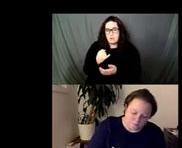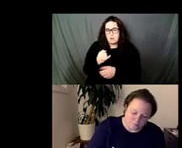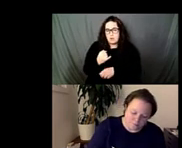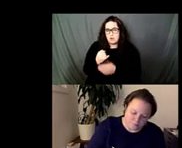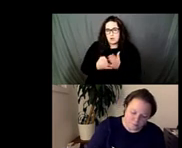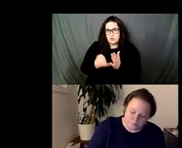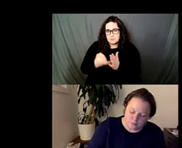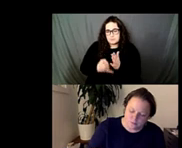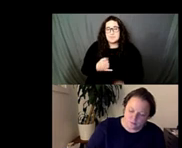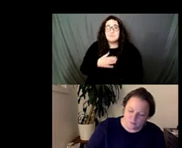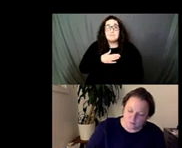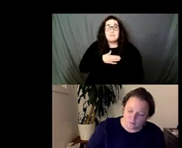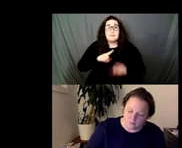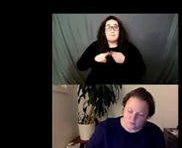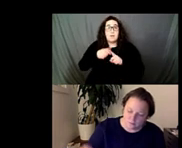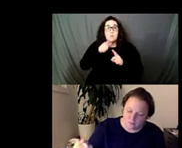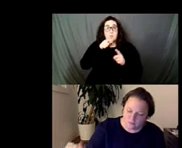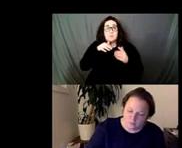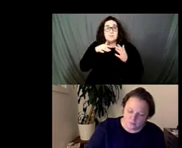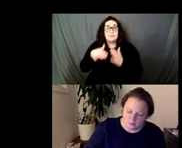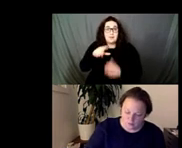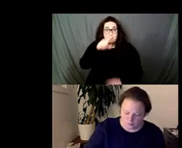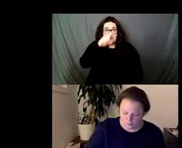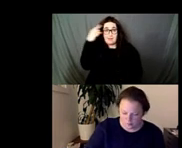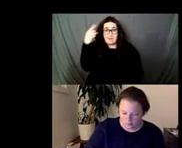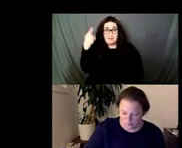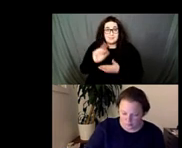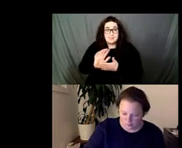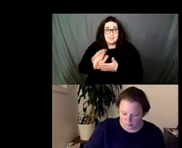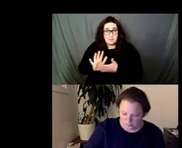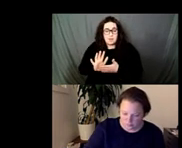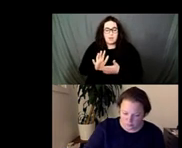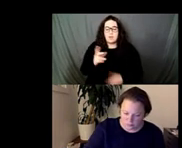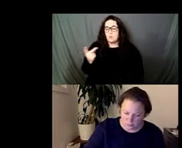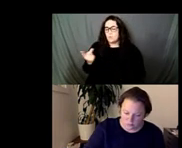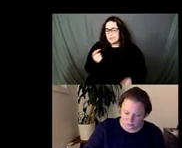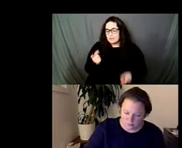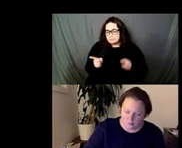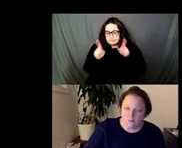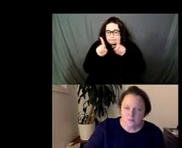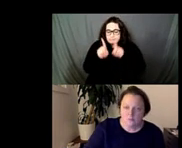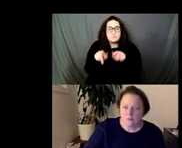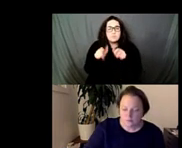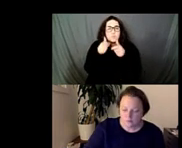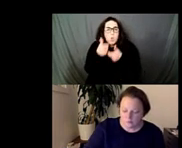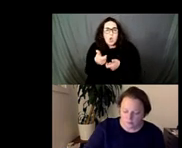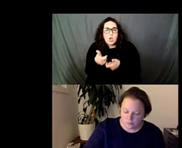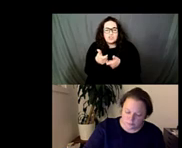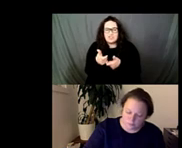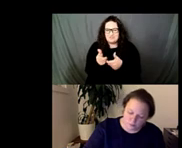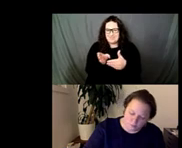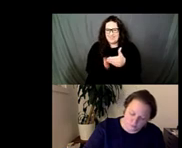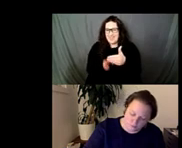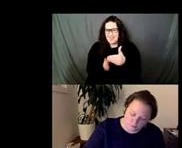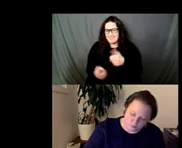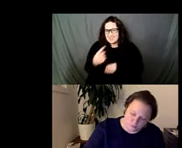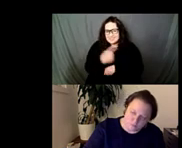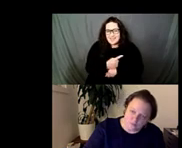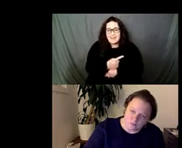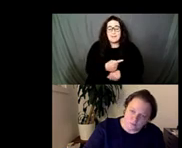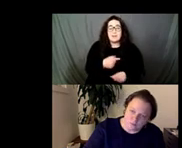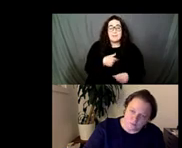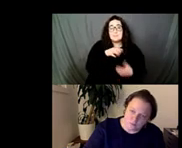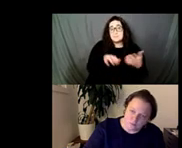um she and i went to see the work and we managed to get there right at the end of the day and we were um you know as i said i mixed